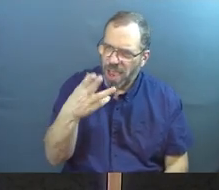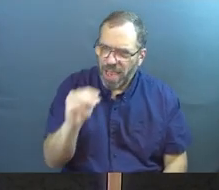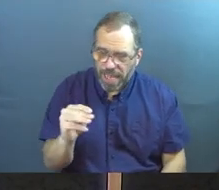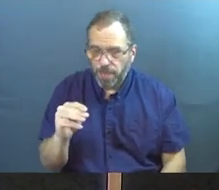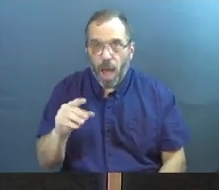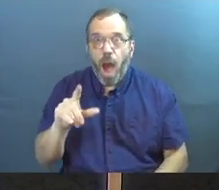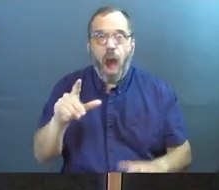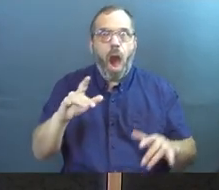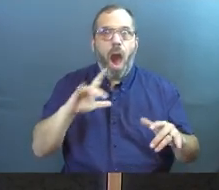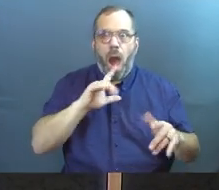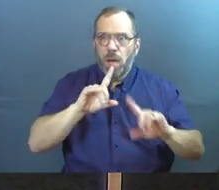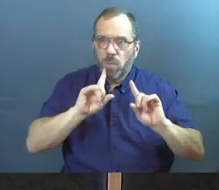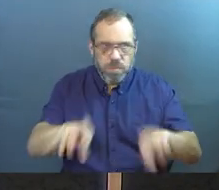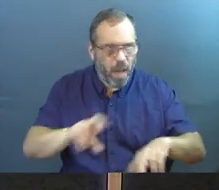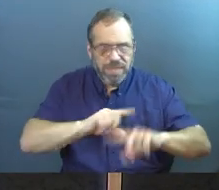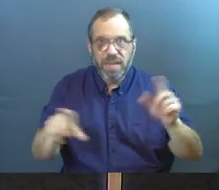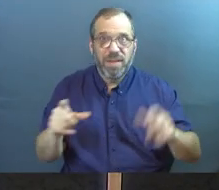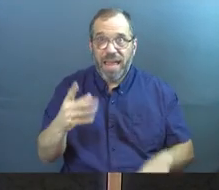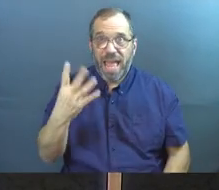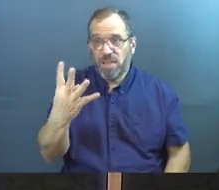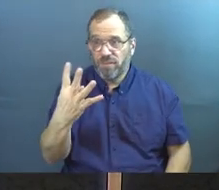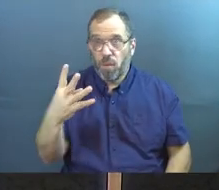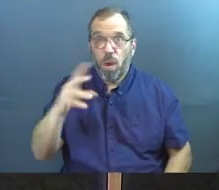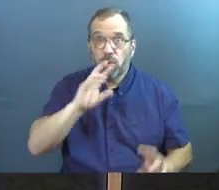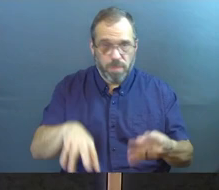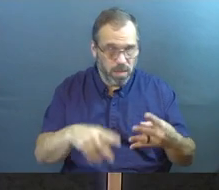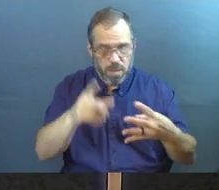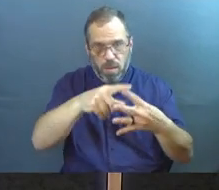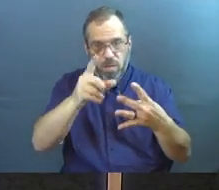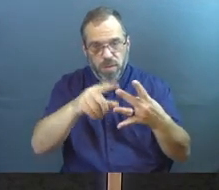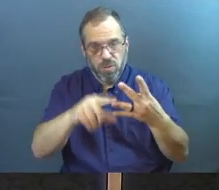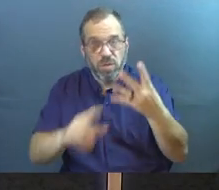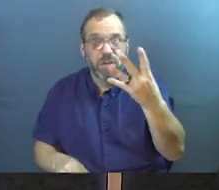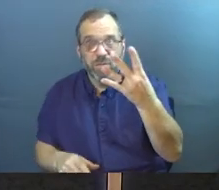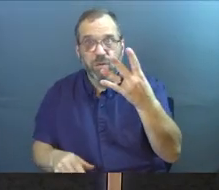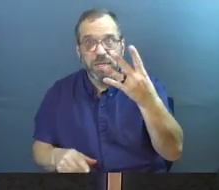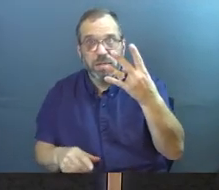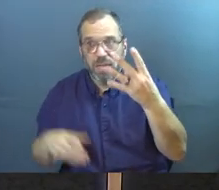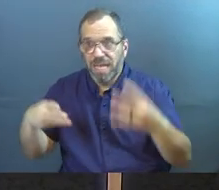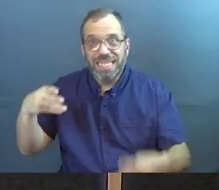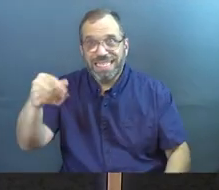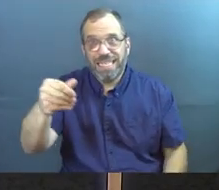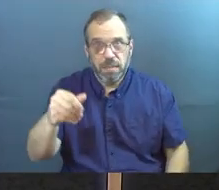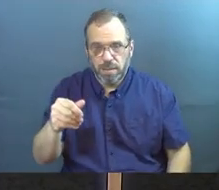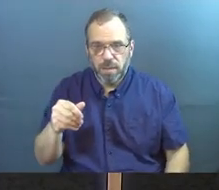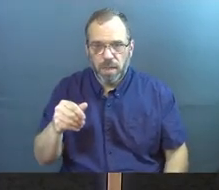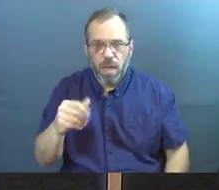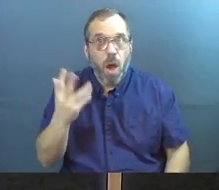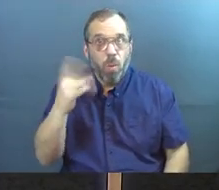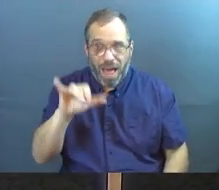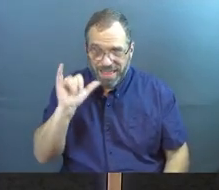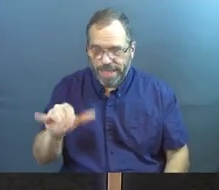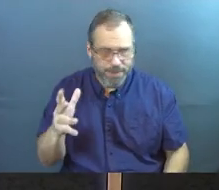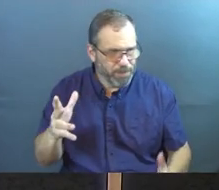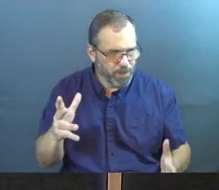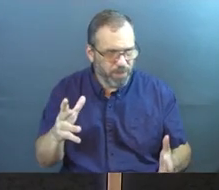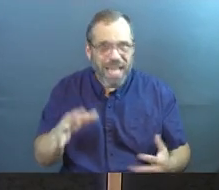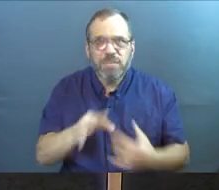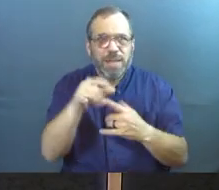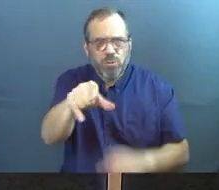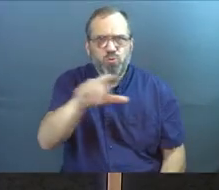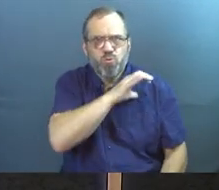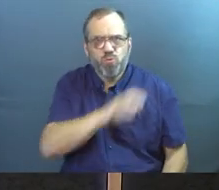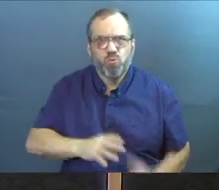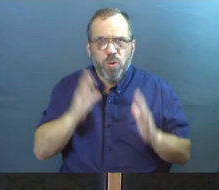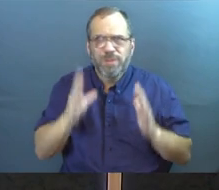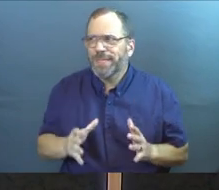all respond in their different ways. And the four different kinds of responses are the four different kinds of seed. And while that's, especially to you